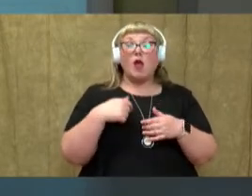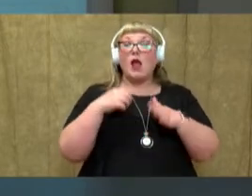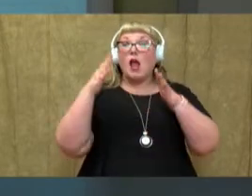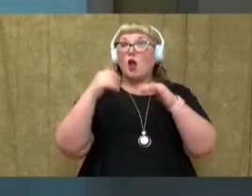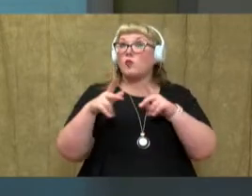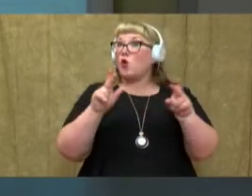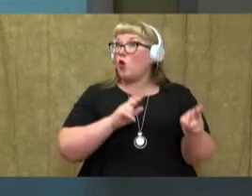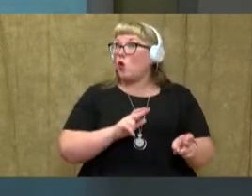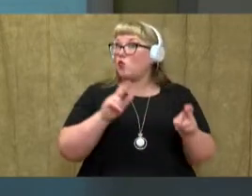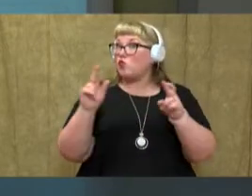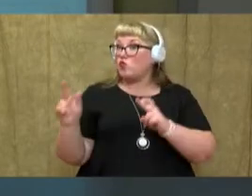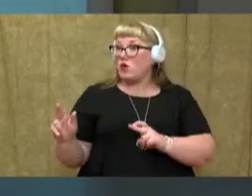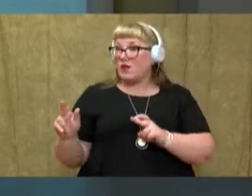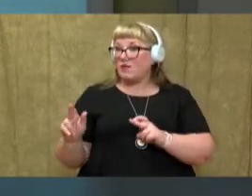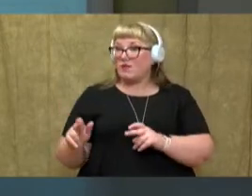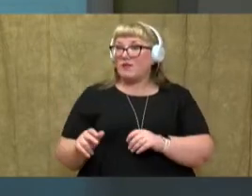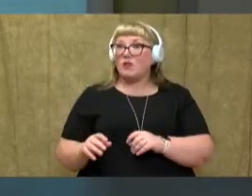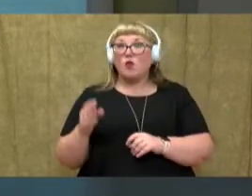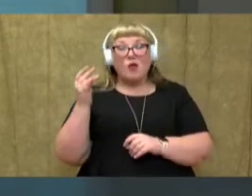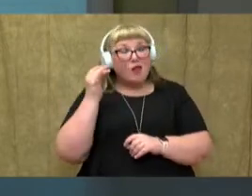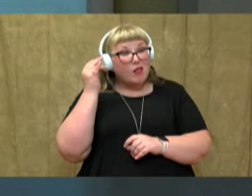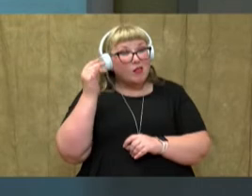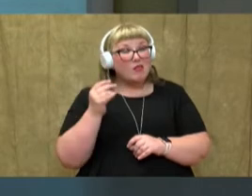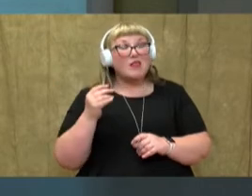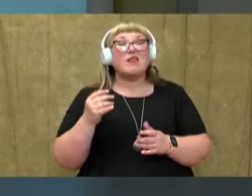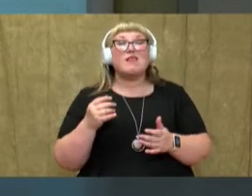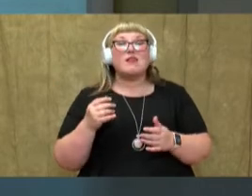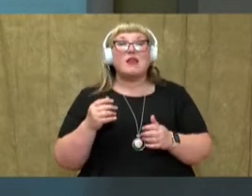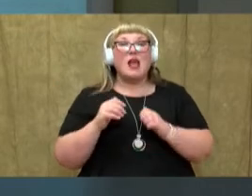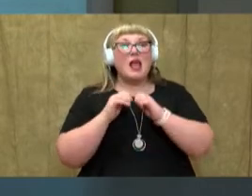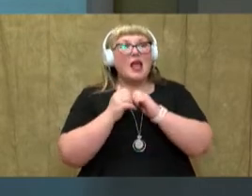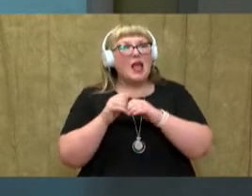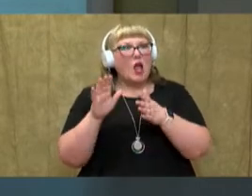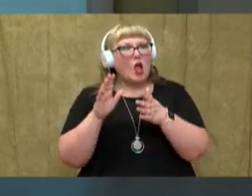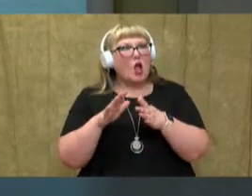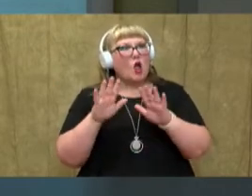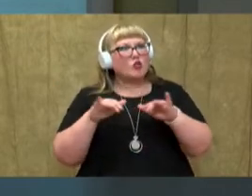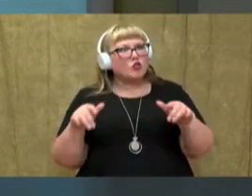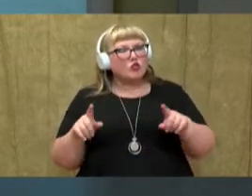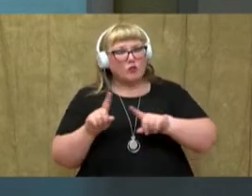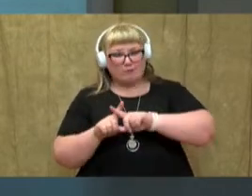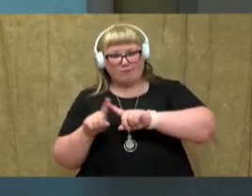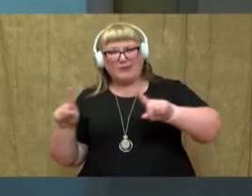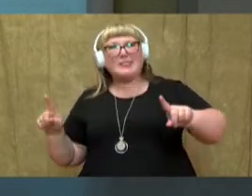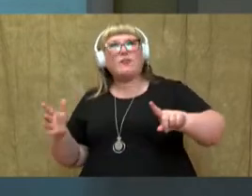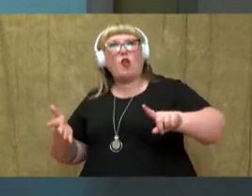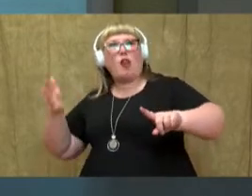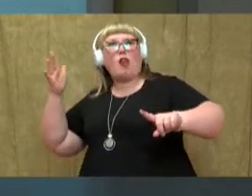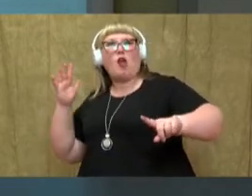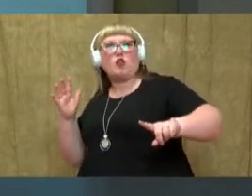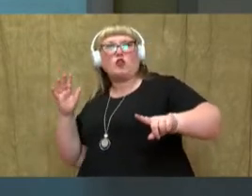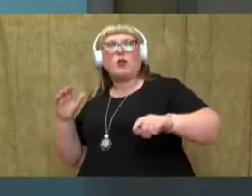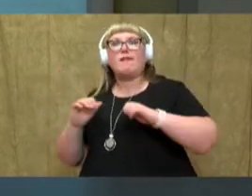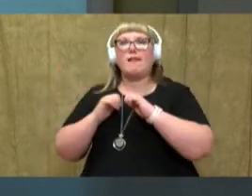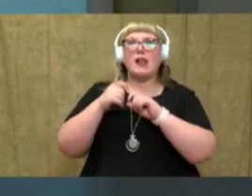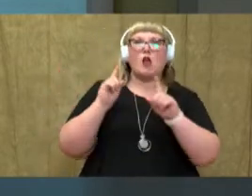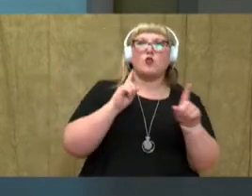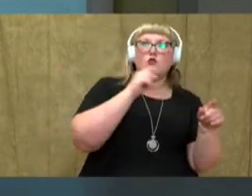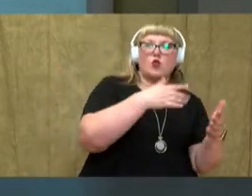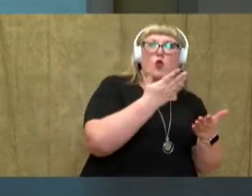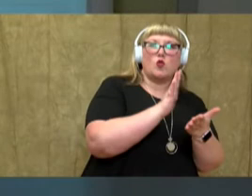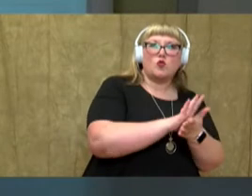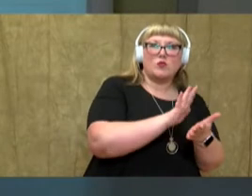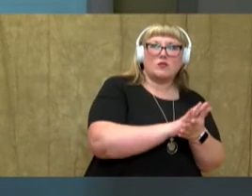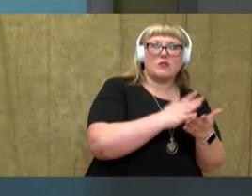already started thinking about some ways on how children went to school long ago or different from how you go to school today. These